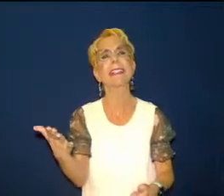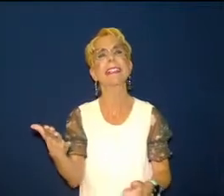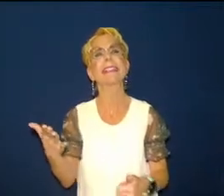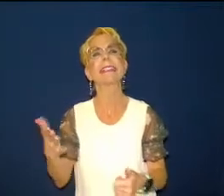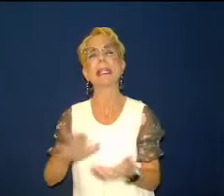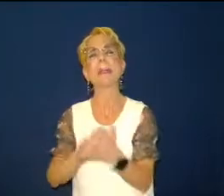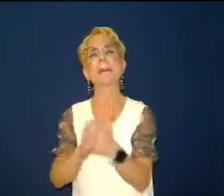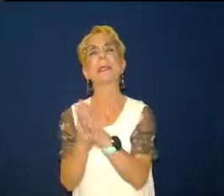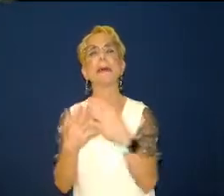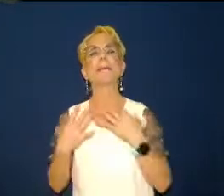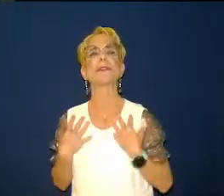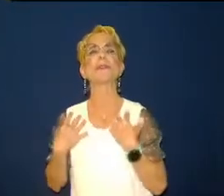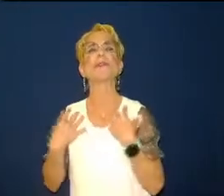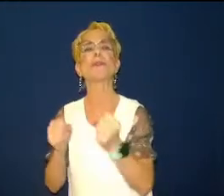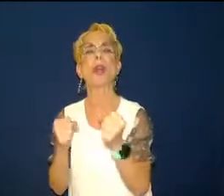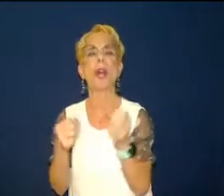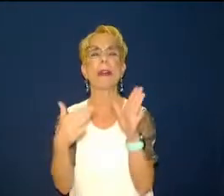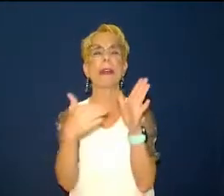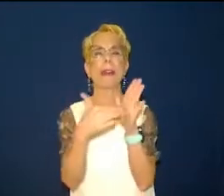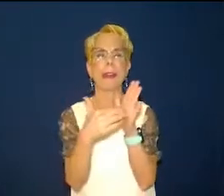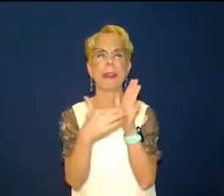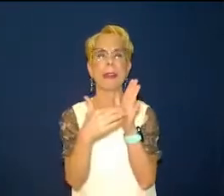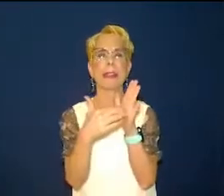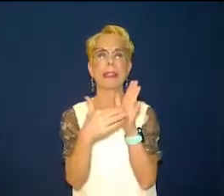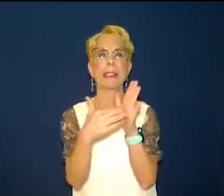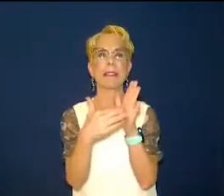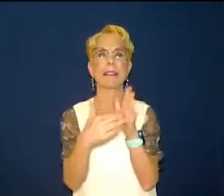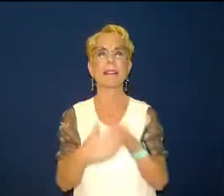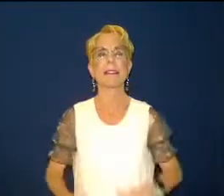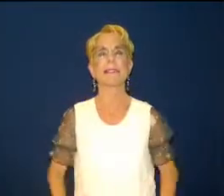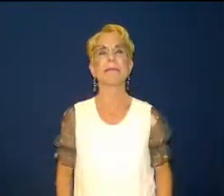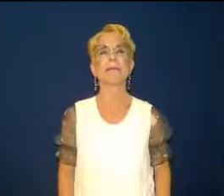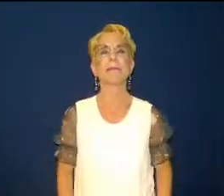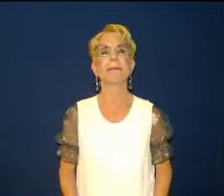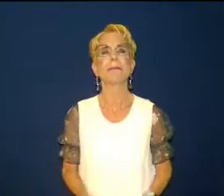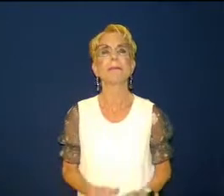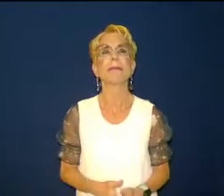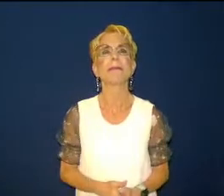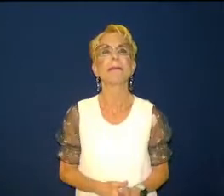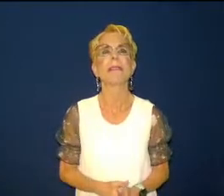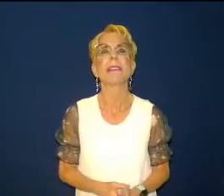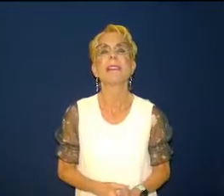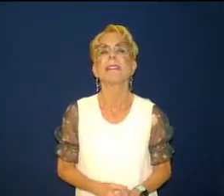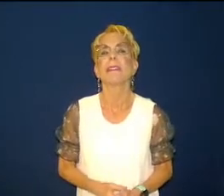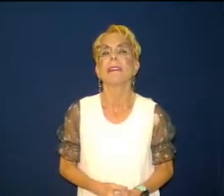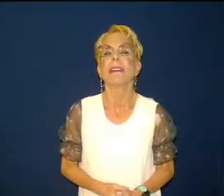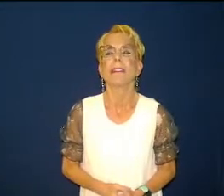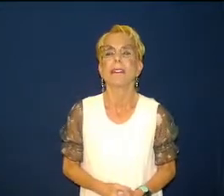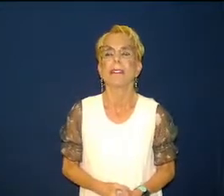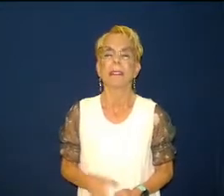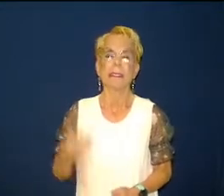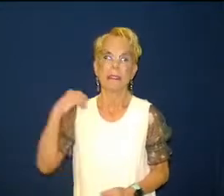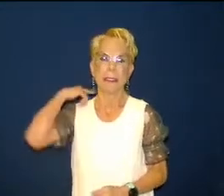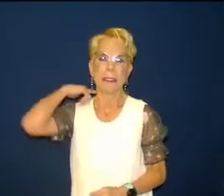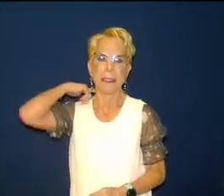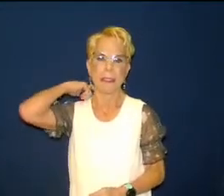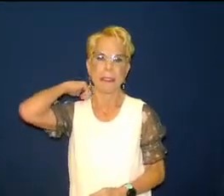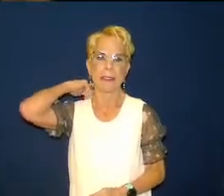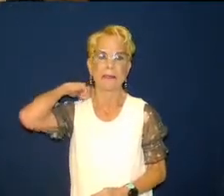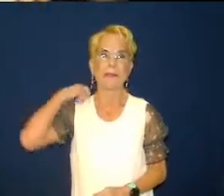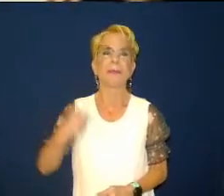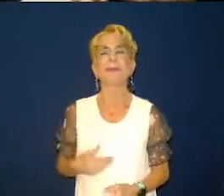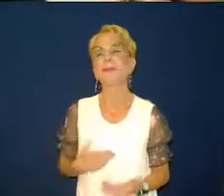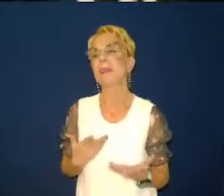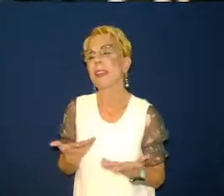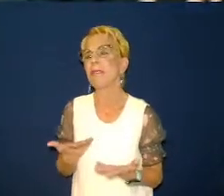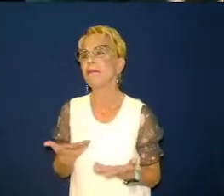god is really well aware of our tendency to fall into a comfort zone that i i'll be